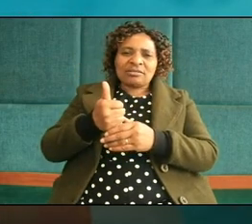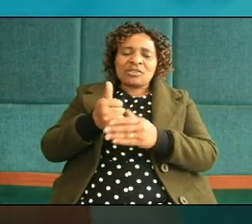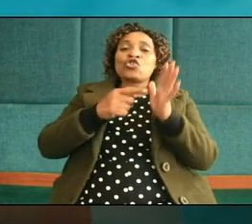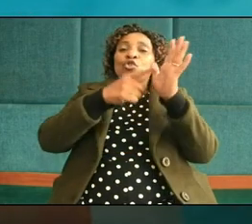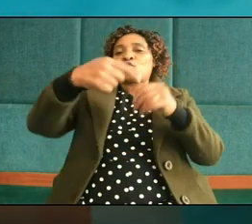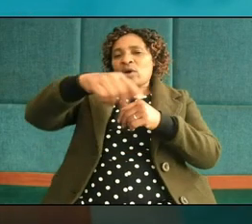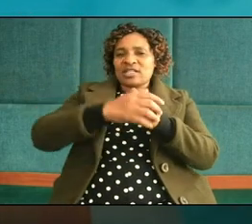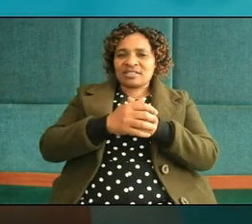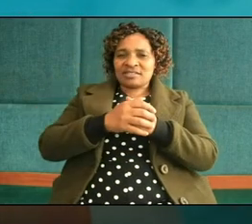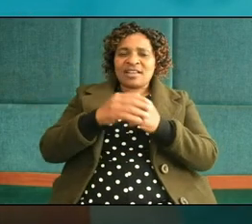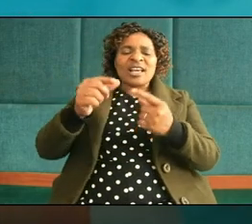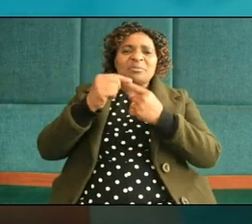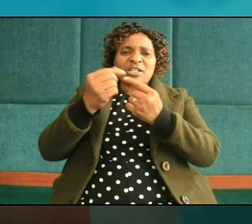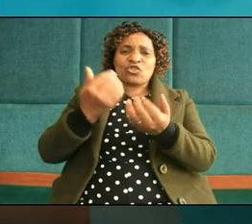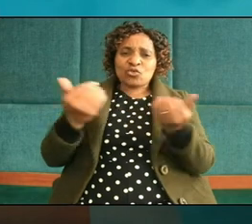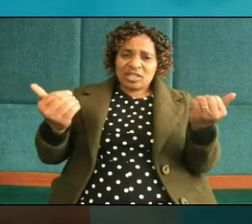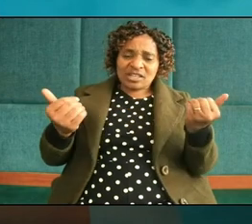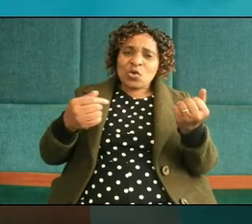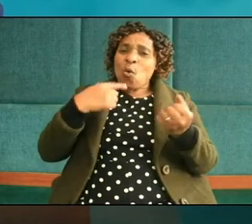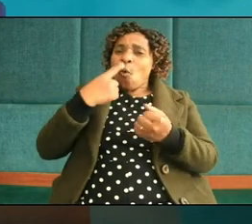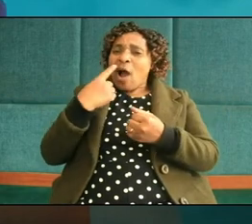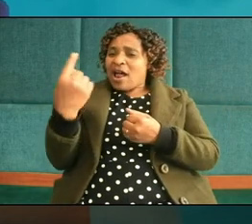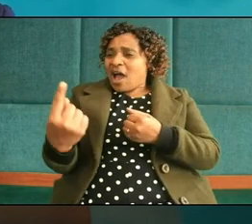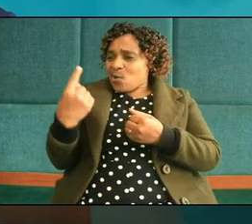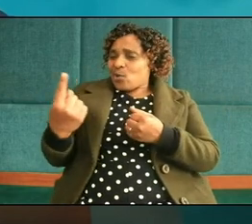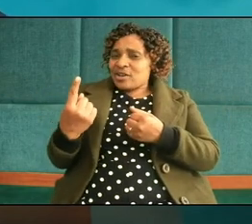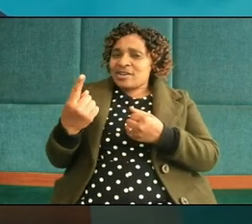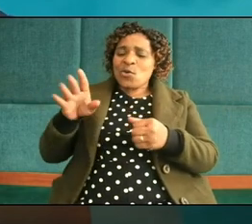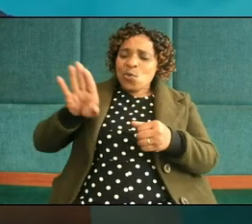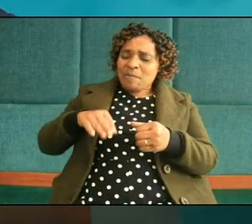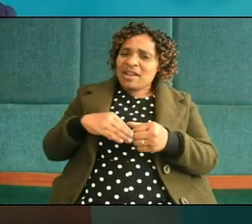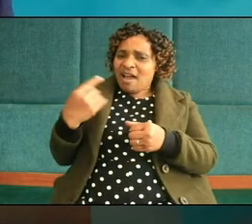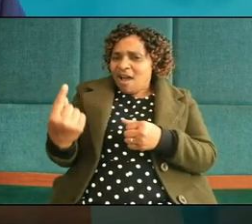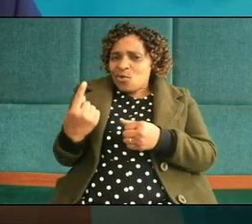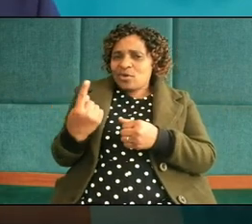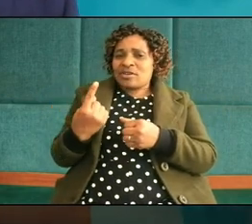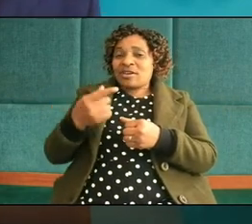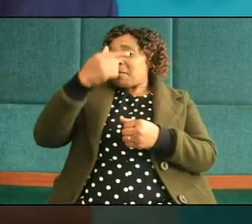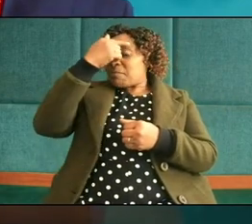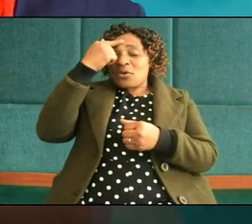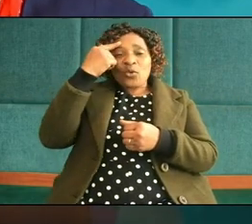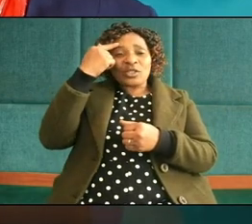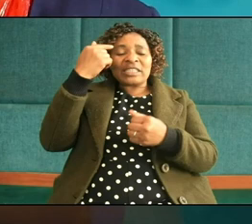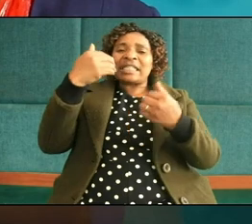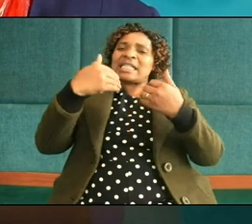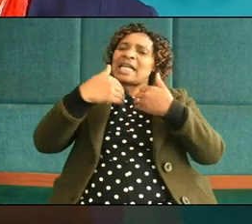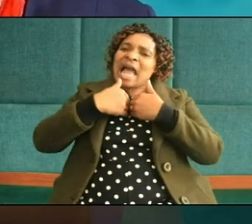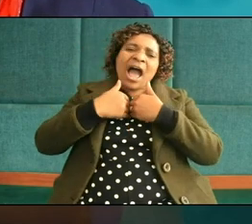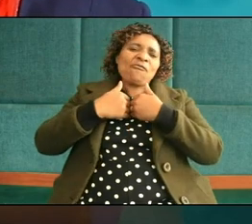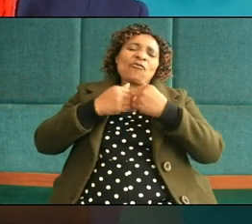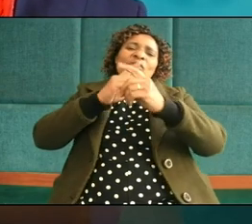especially children are vulnerable women are vulnerable because they have no defense